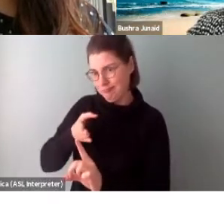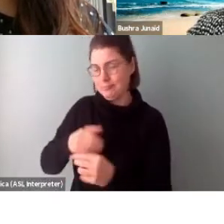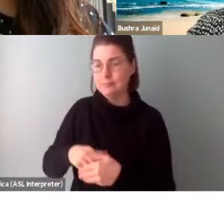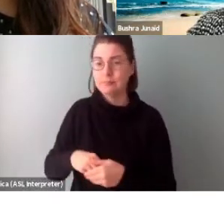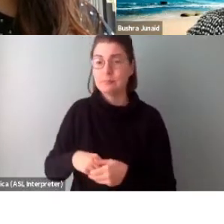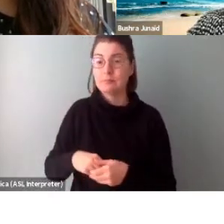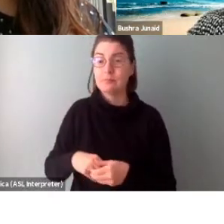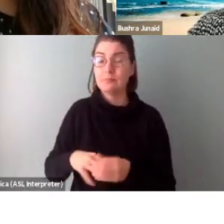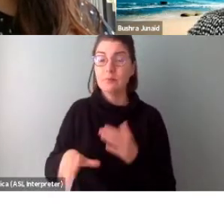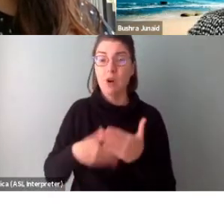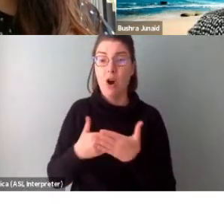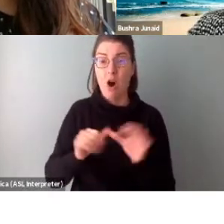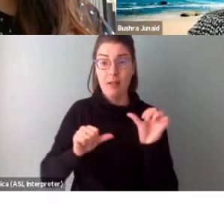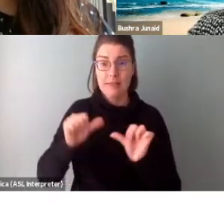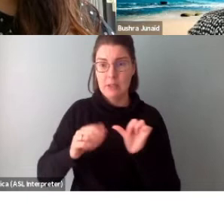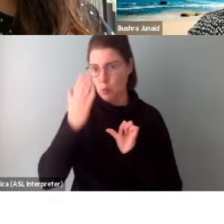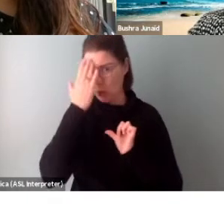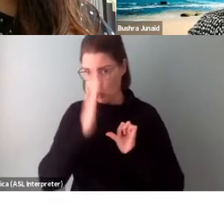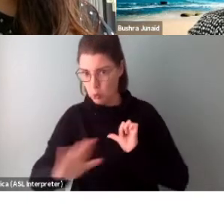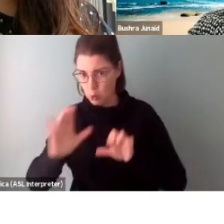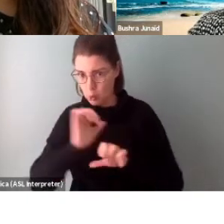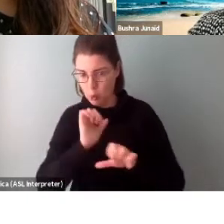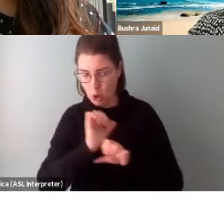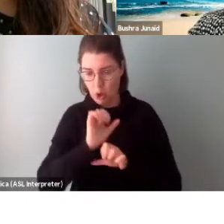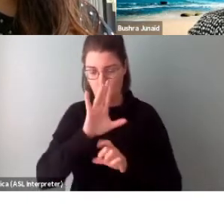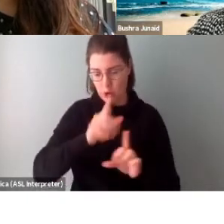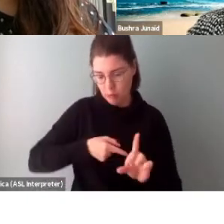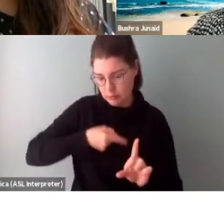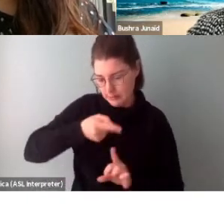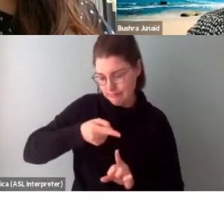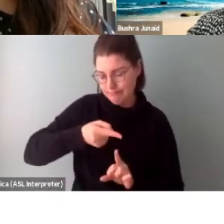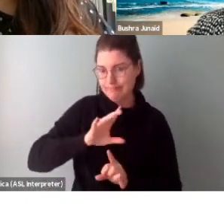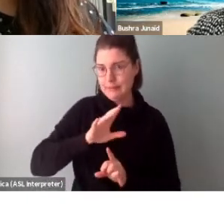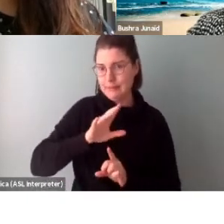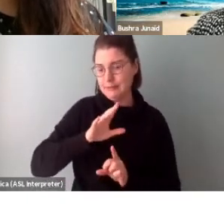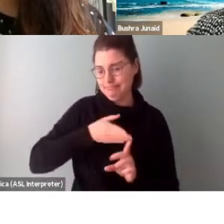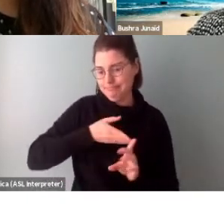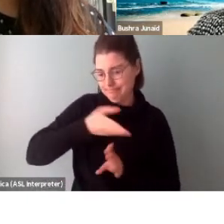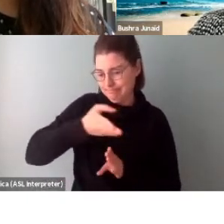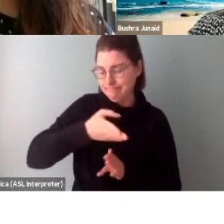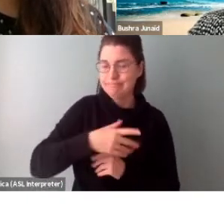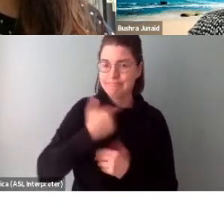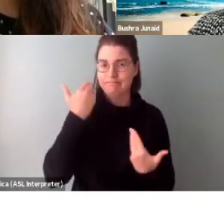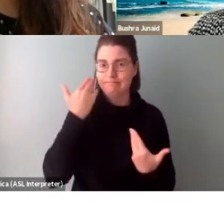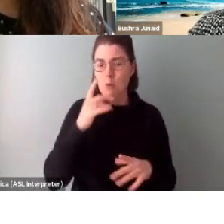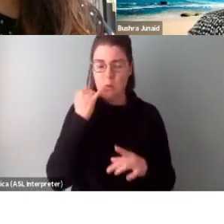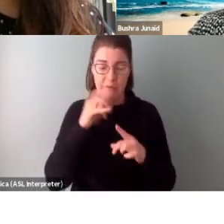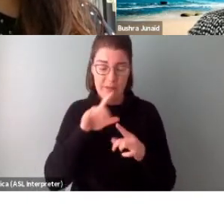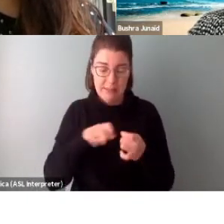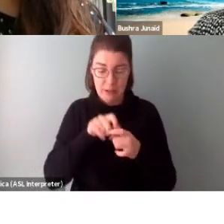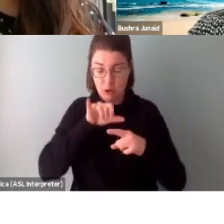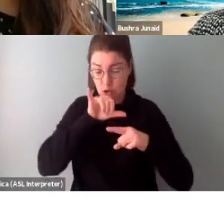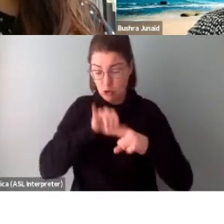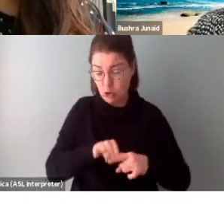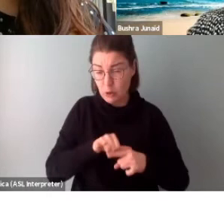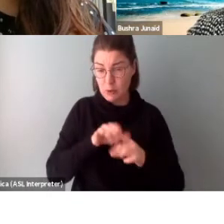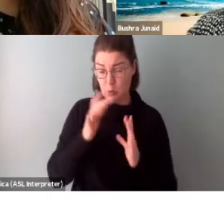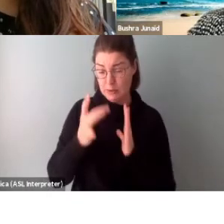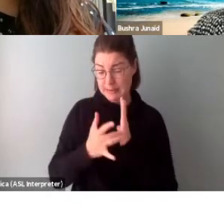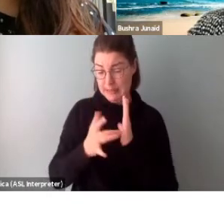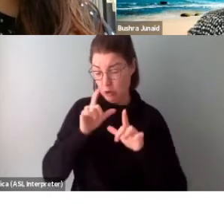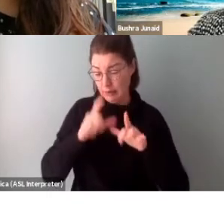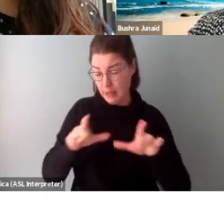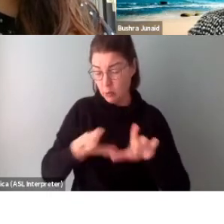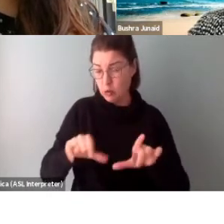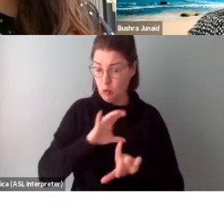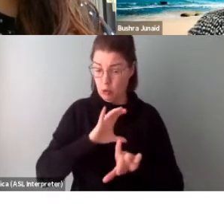assessors are going to be familiar with your work or the discipline that you work with in. So if there are specialized terms or technical language or